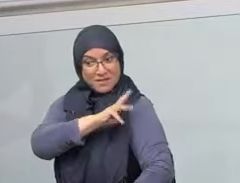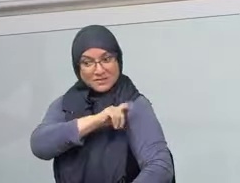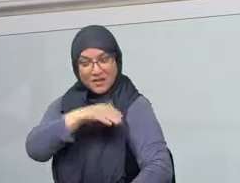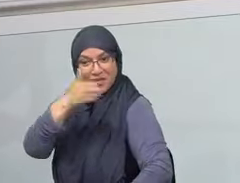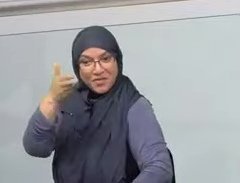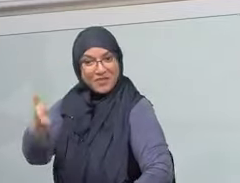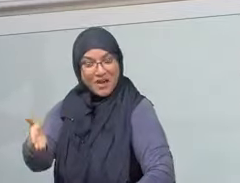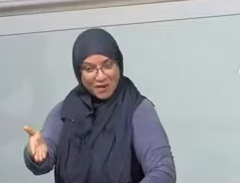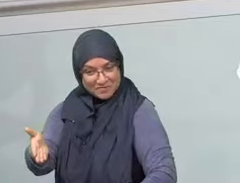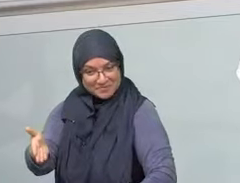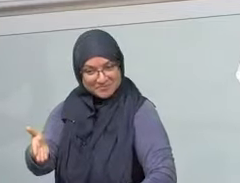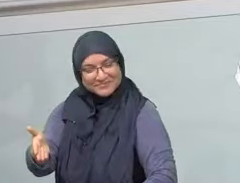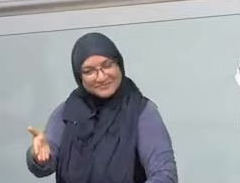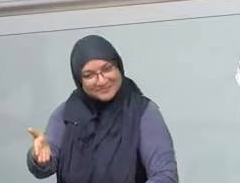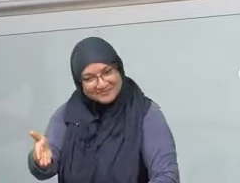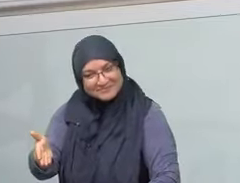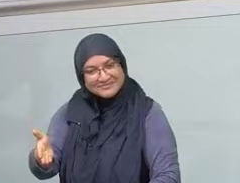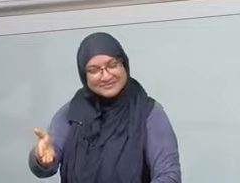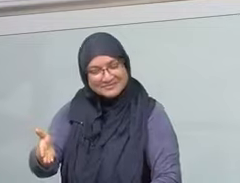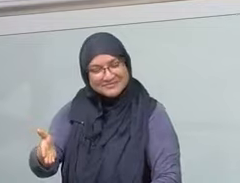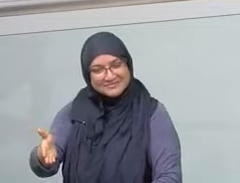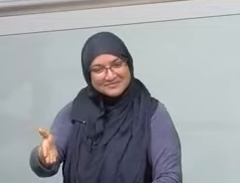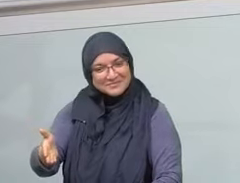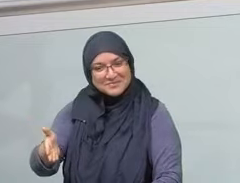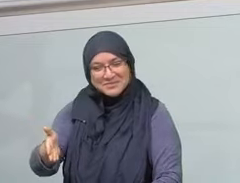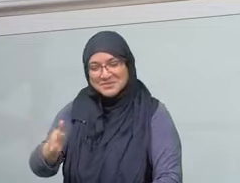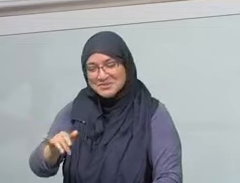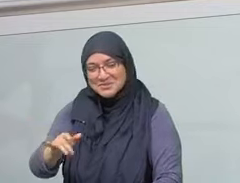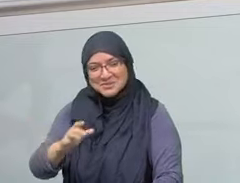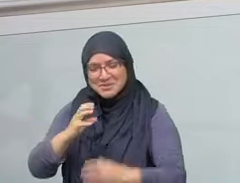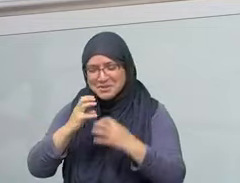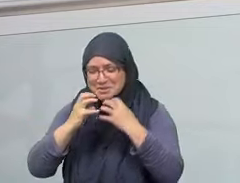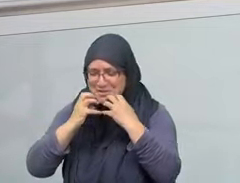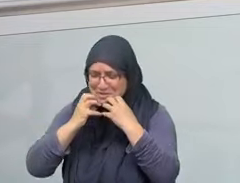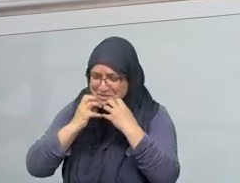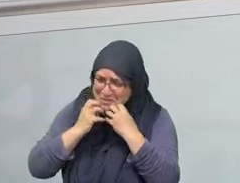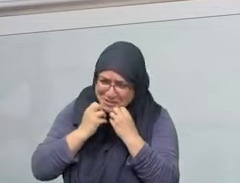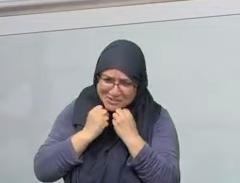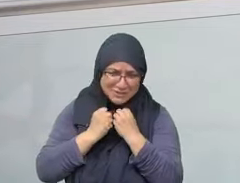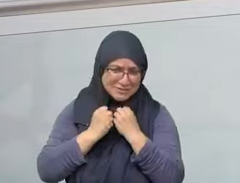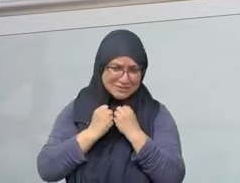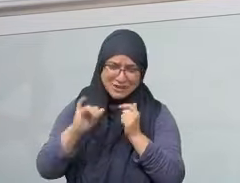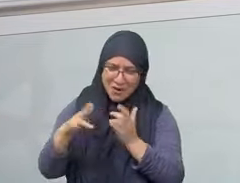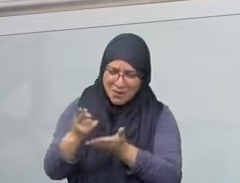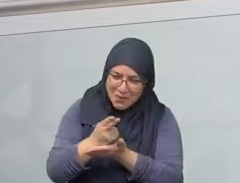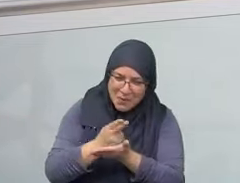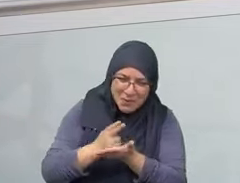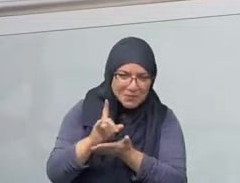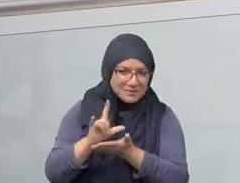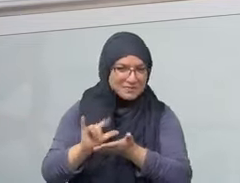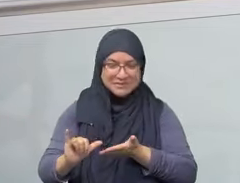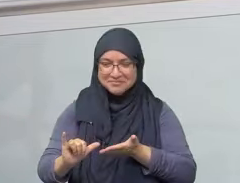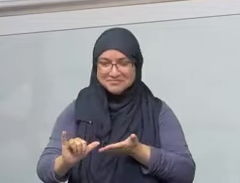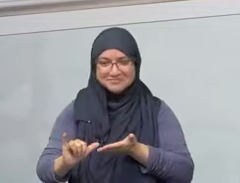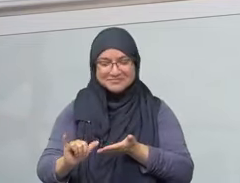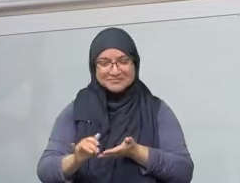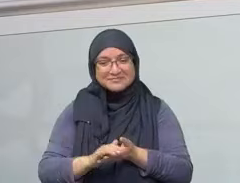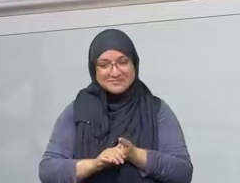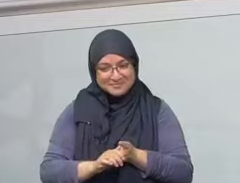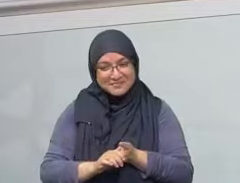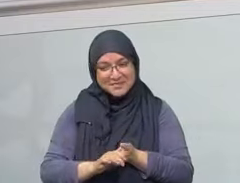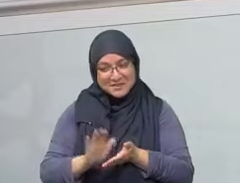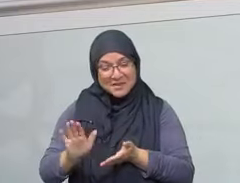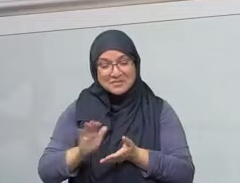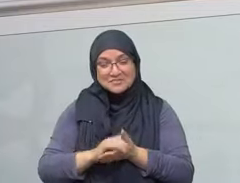holy. And Musa alayhi salam, there is a reason why when he was dying, the